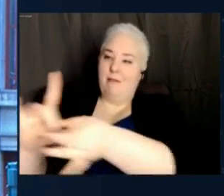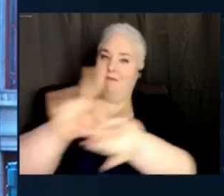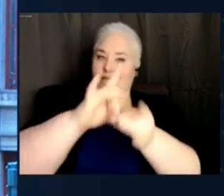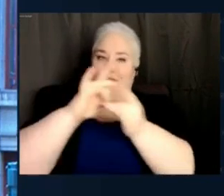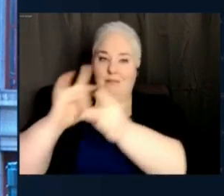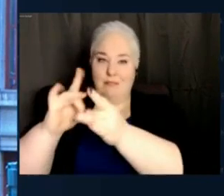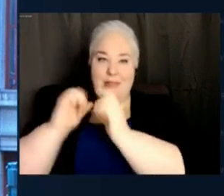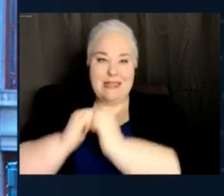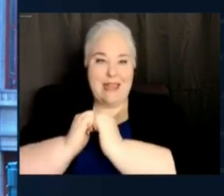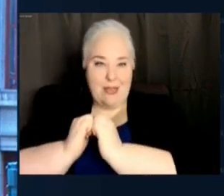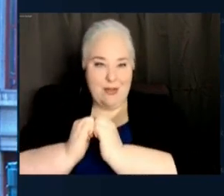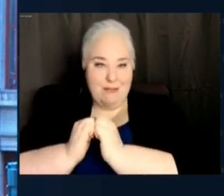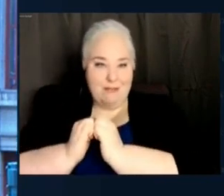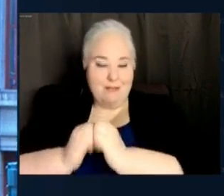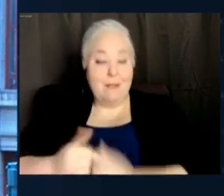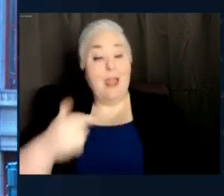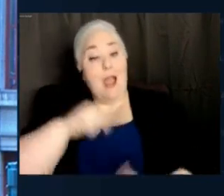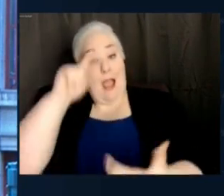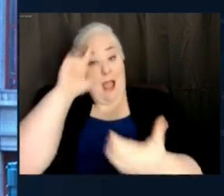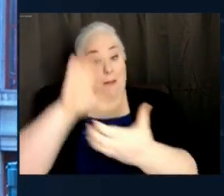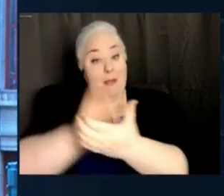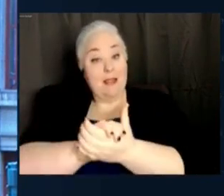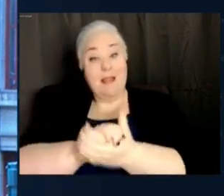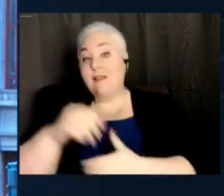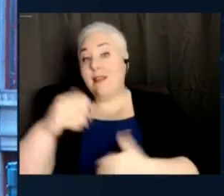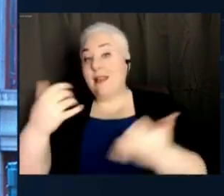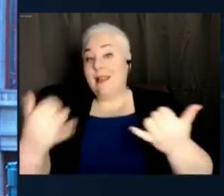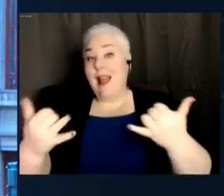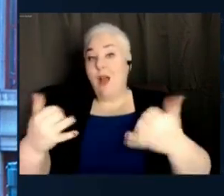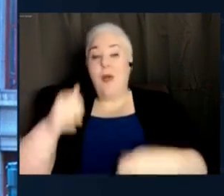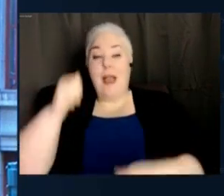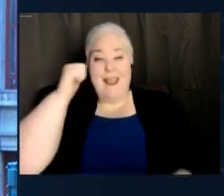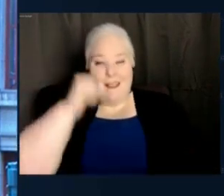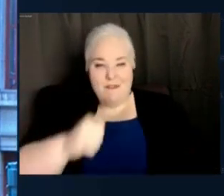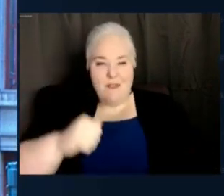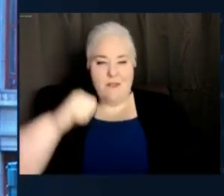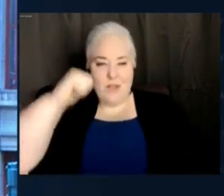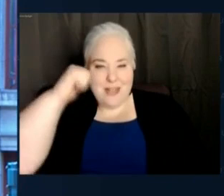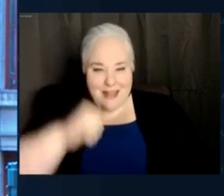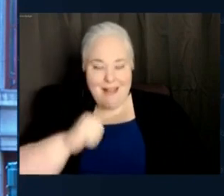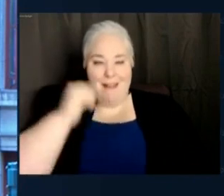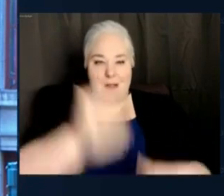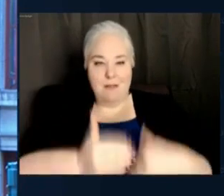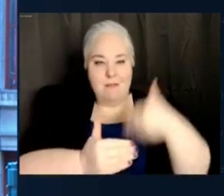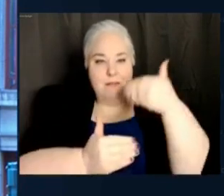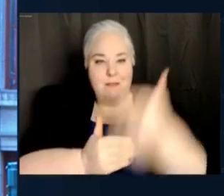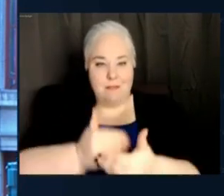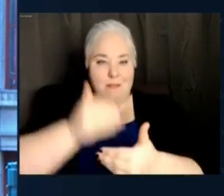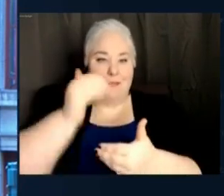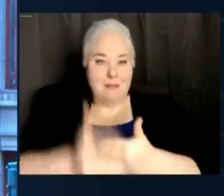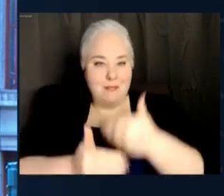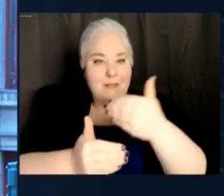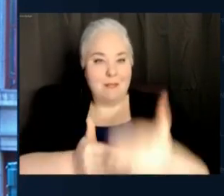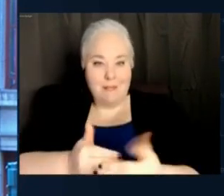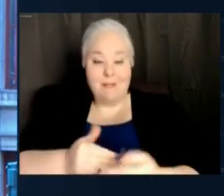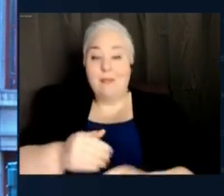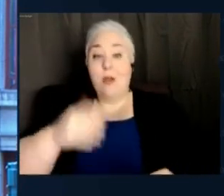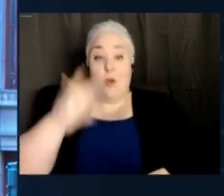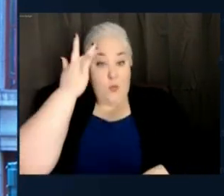And I believe that it is this day-to-day practical work born of a commitment to excellence,